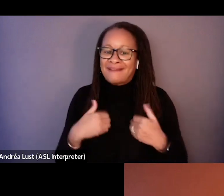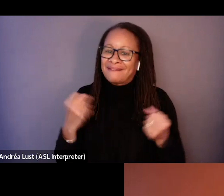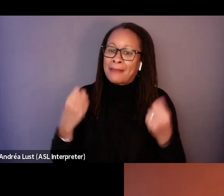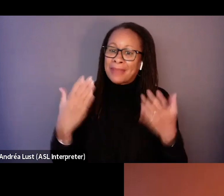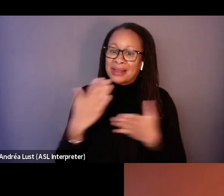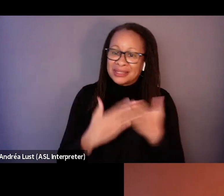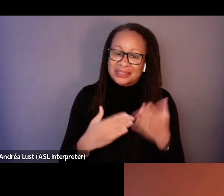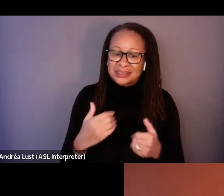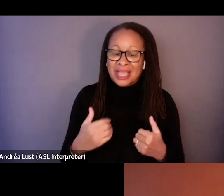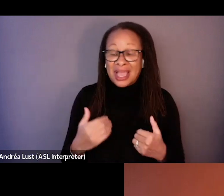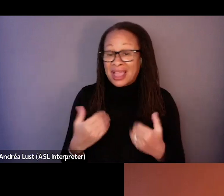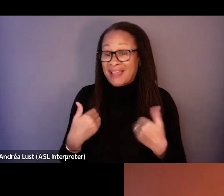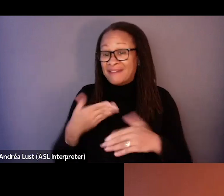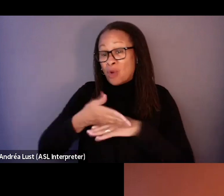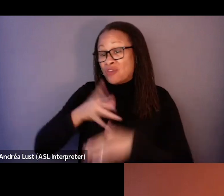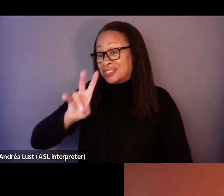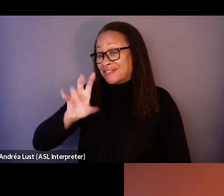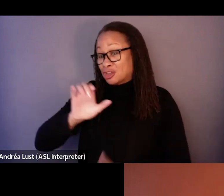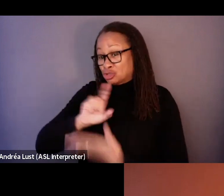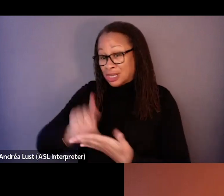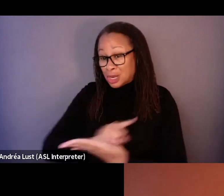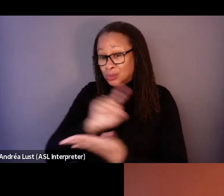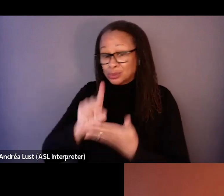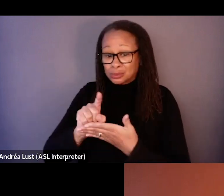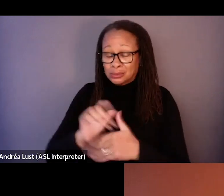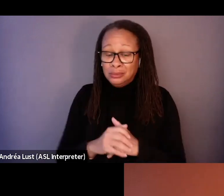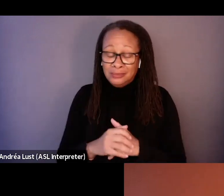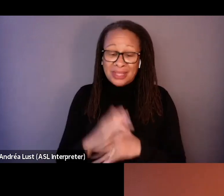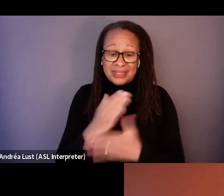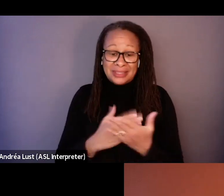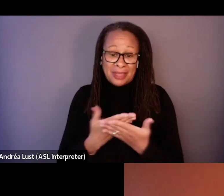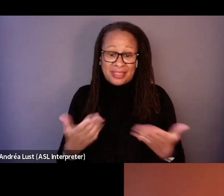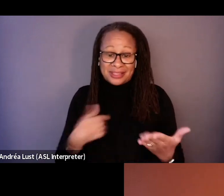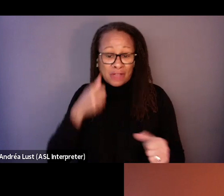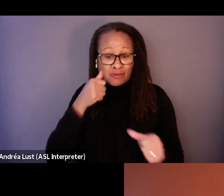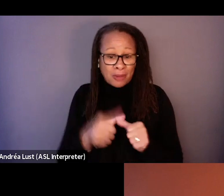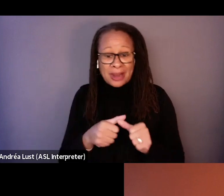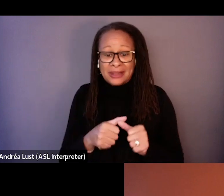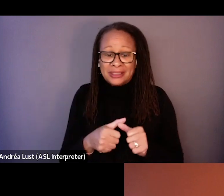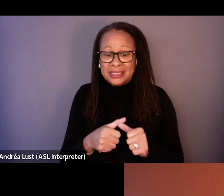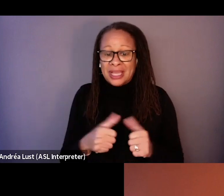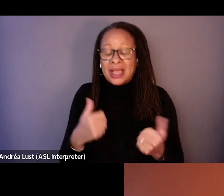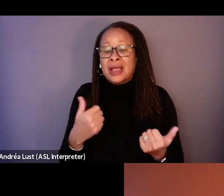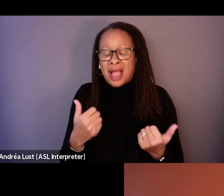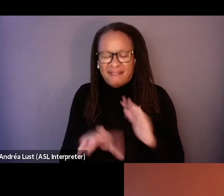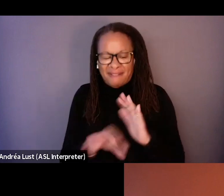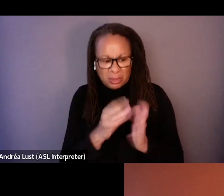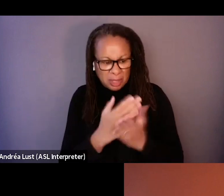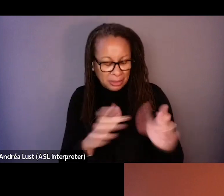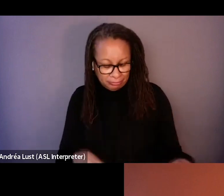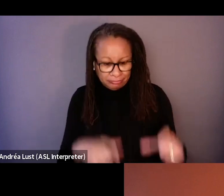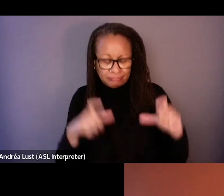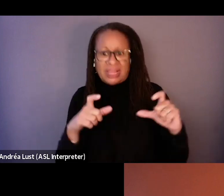scenes, I have over 700 hours. And when I, some of the things I remember that I had some, I discovered, and when I discovered